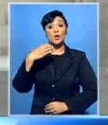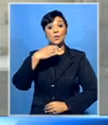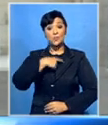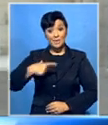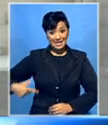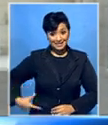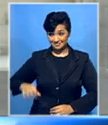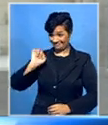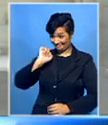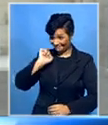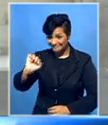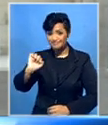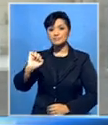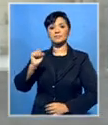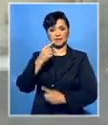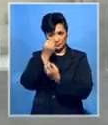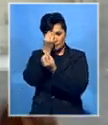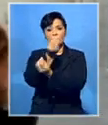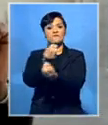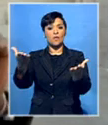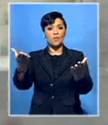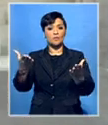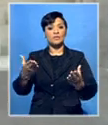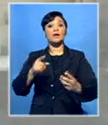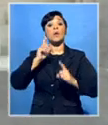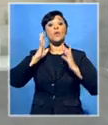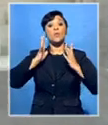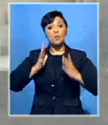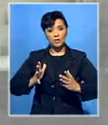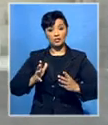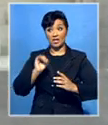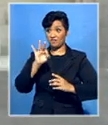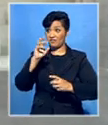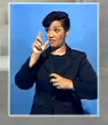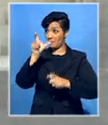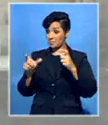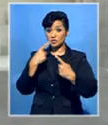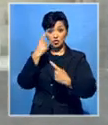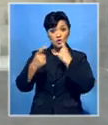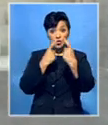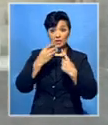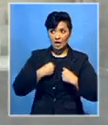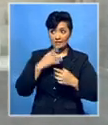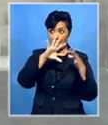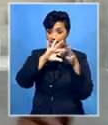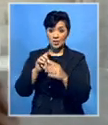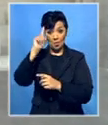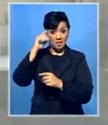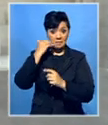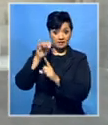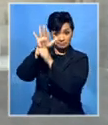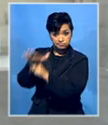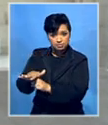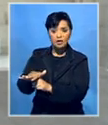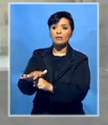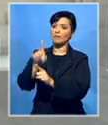anyone else, the Premier herself, made it public knowledge that she would receive, if people had a complaint that's linked to racism, she would